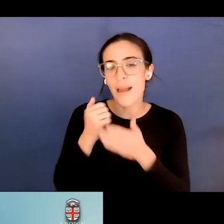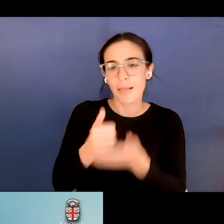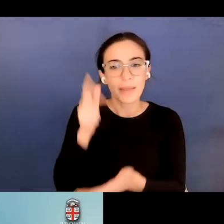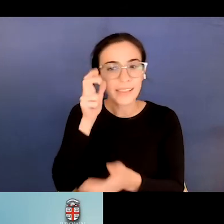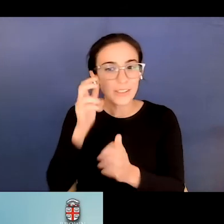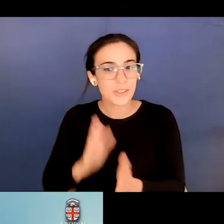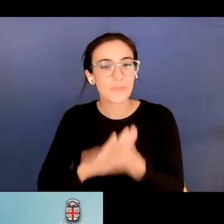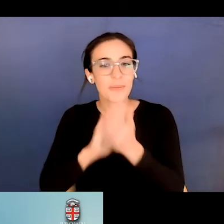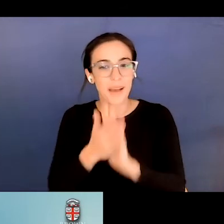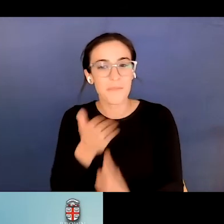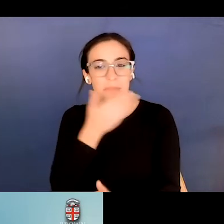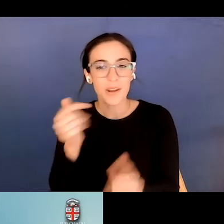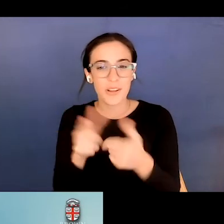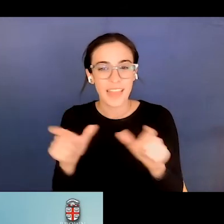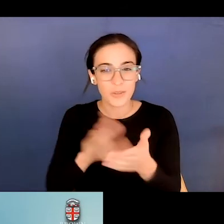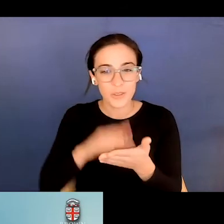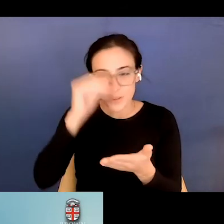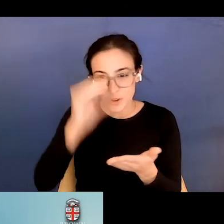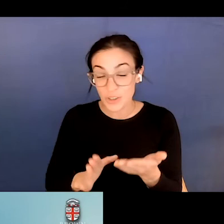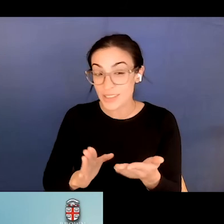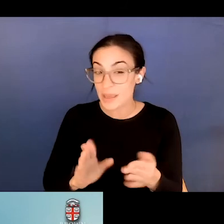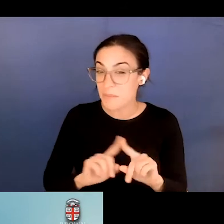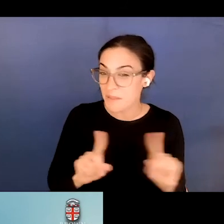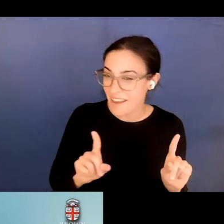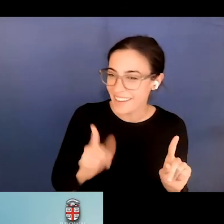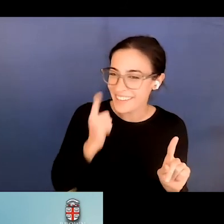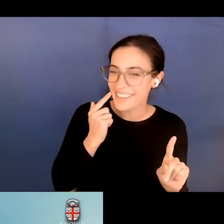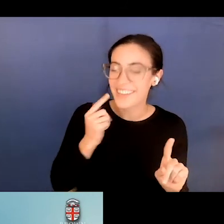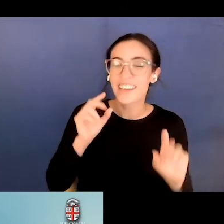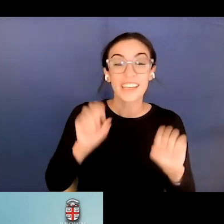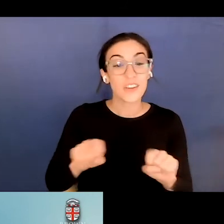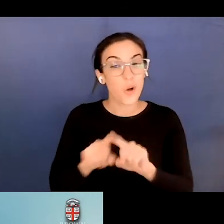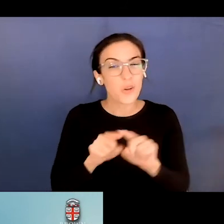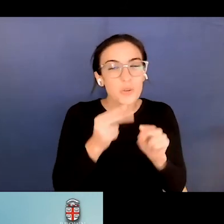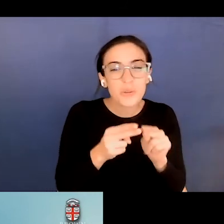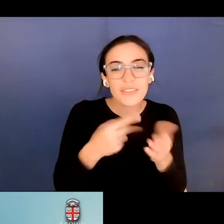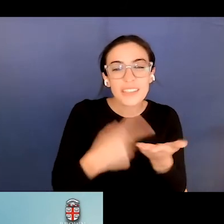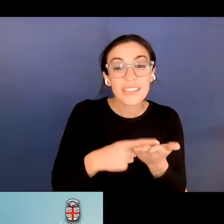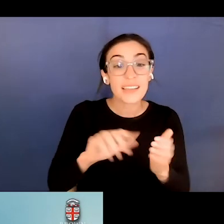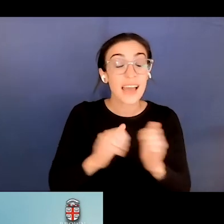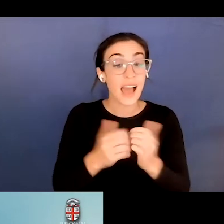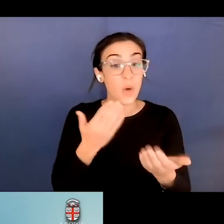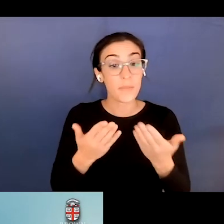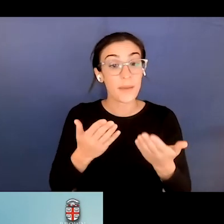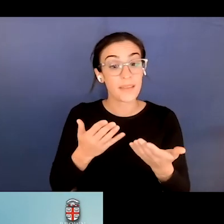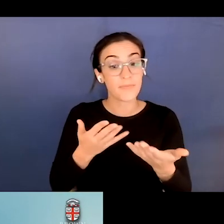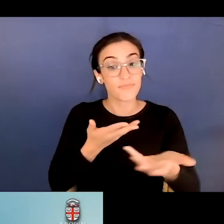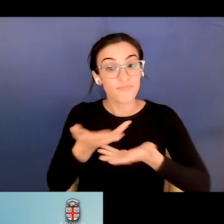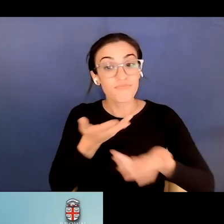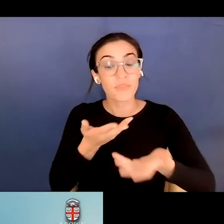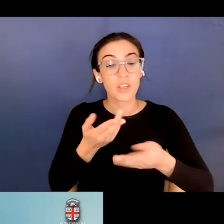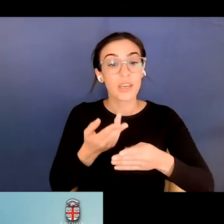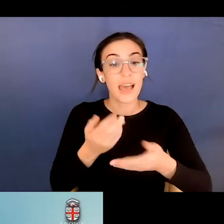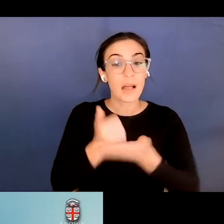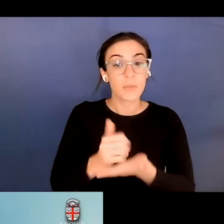But can you also briefly discuss how we might engage our students in identifying, thinking, and